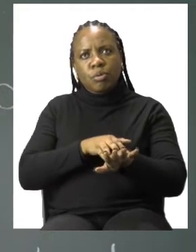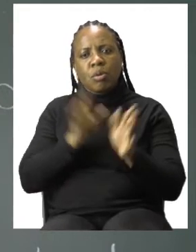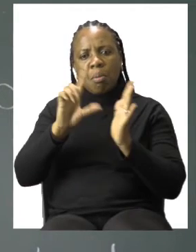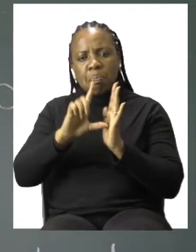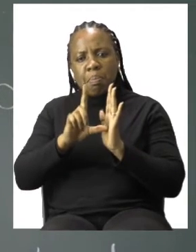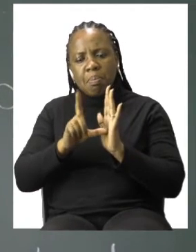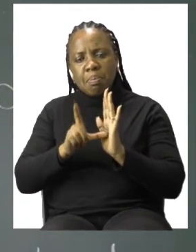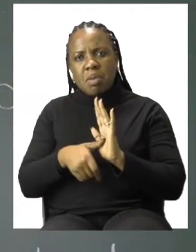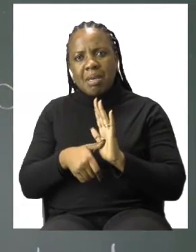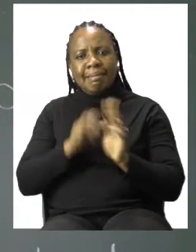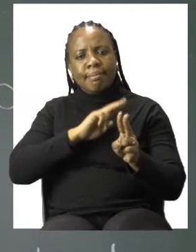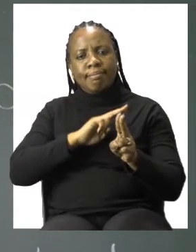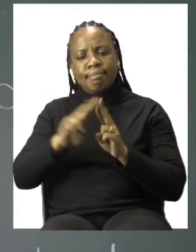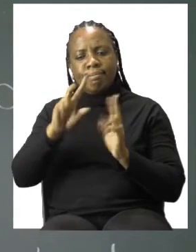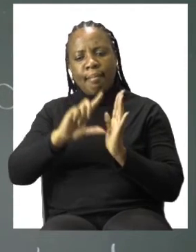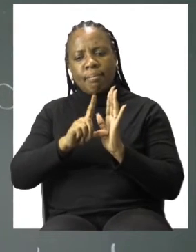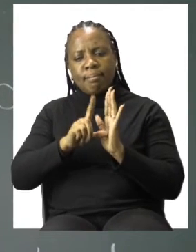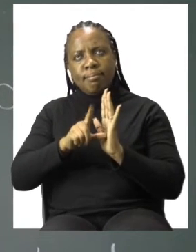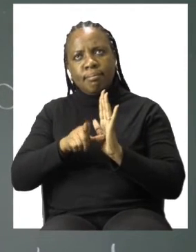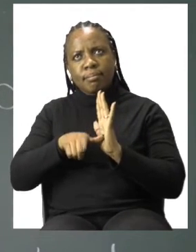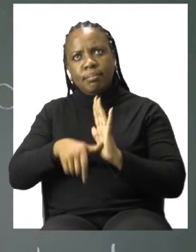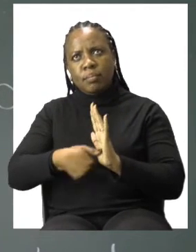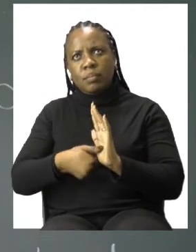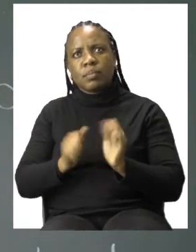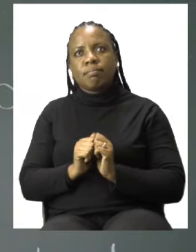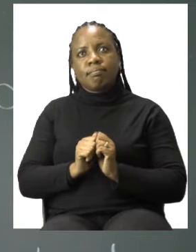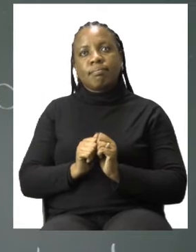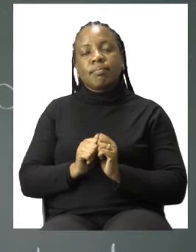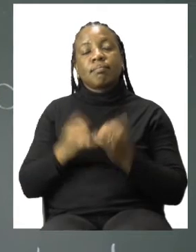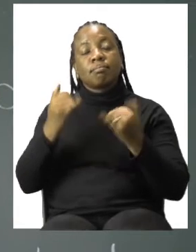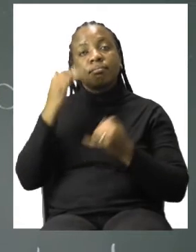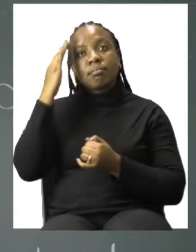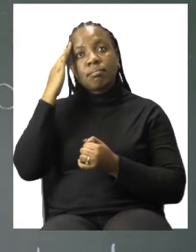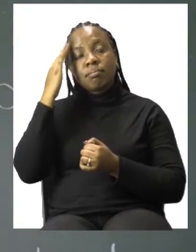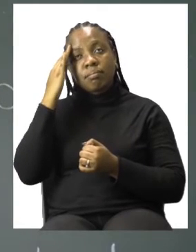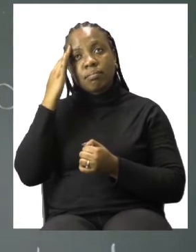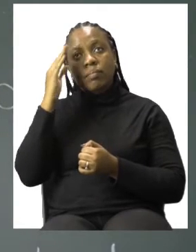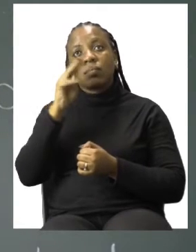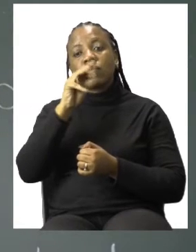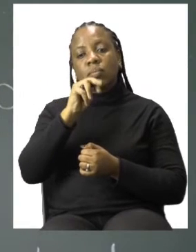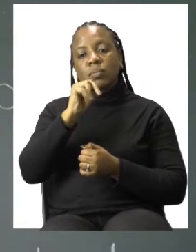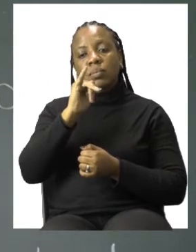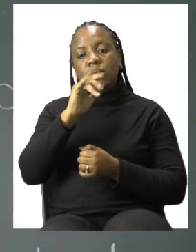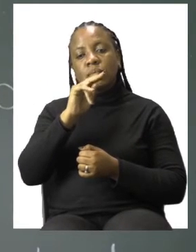So we now know our minute hand, which is longer and moves faster. And